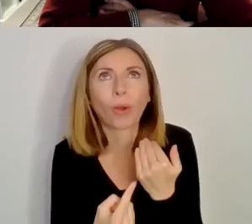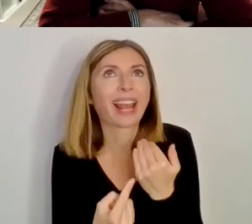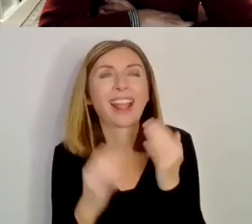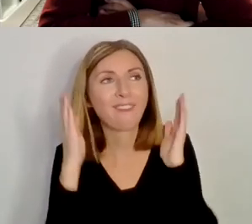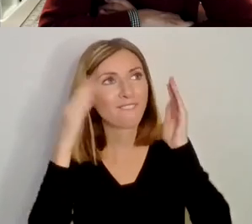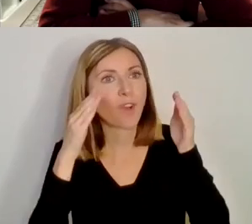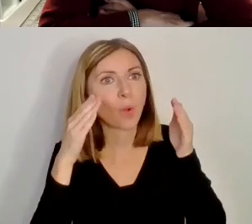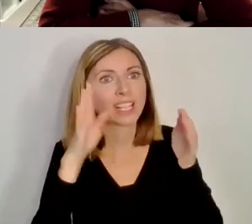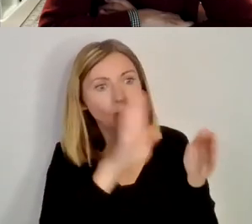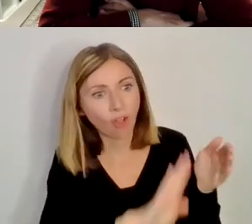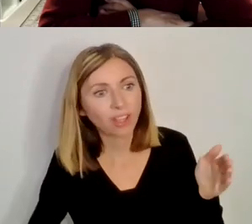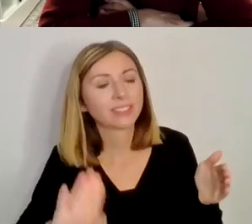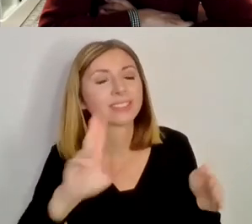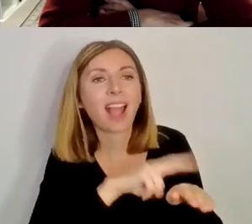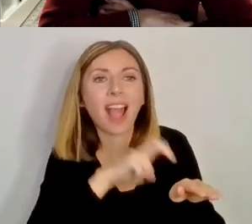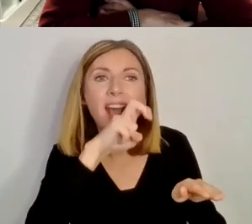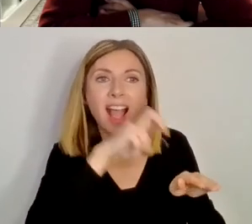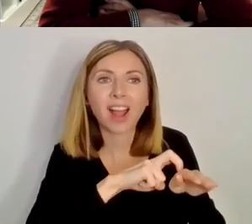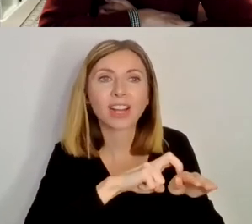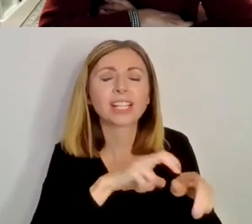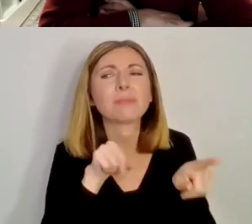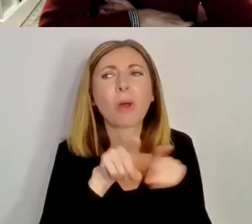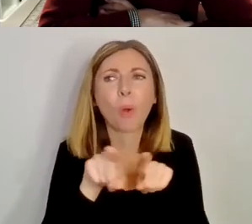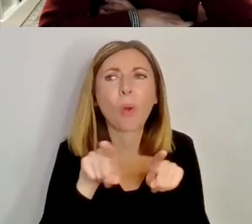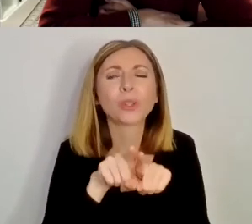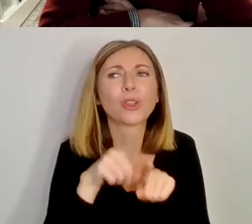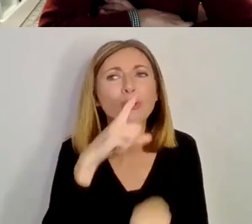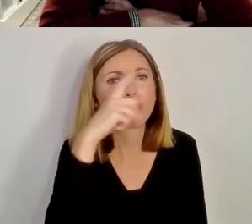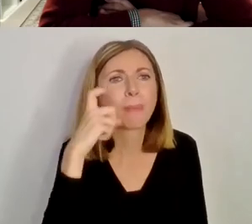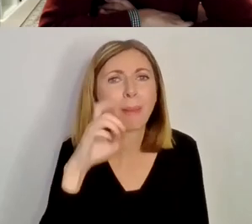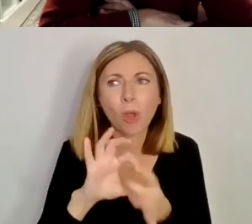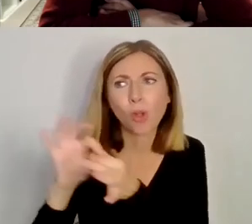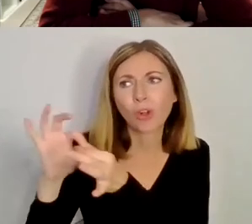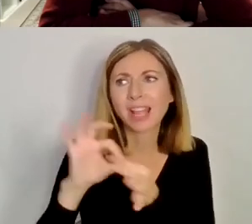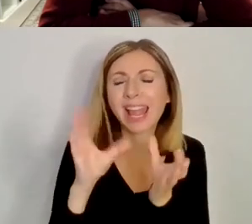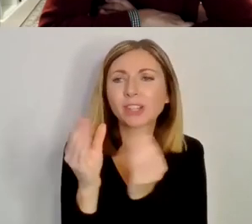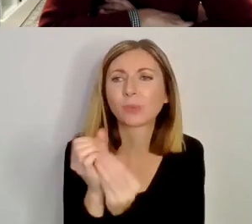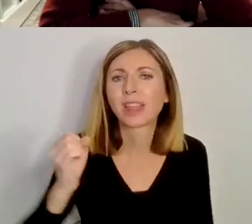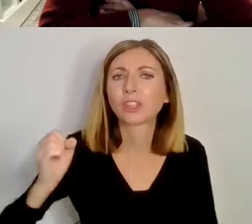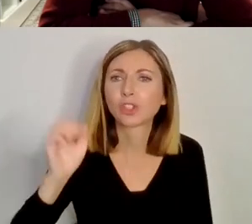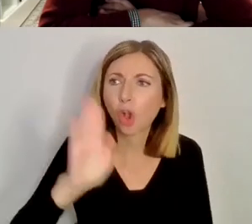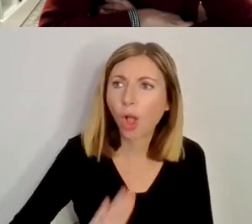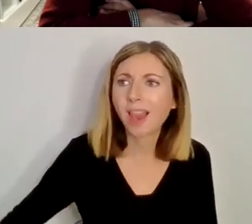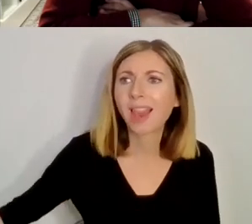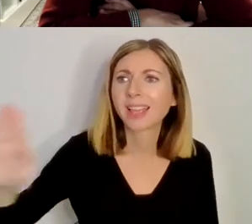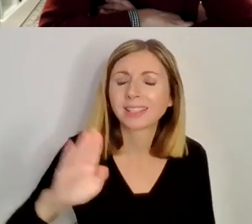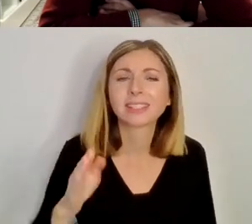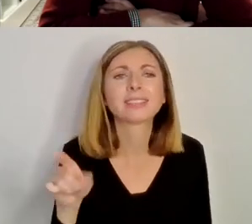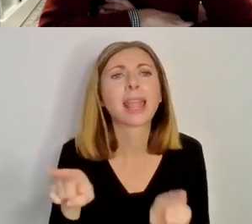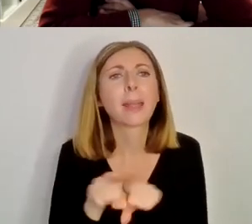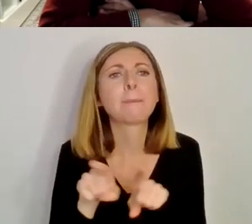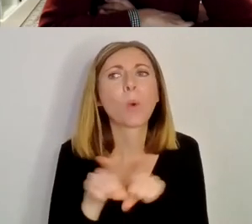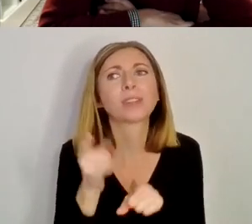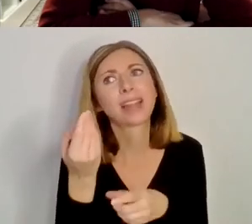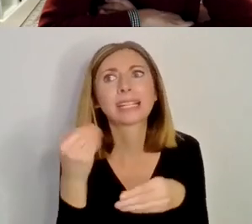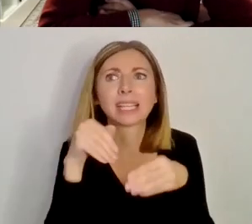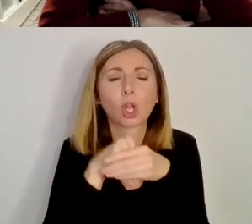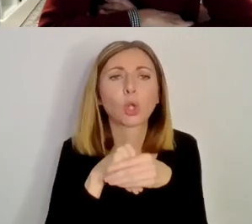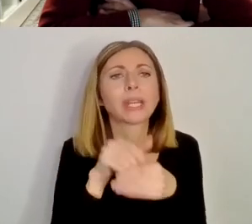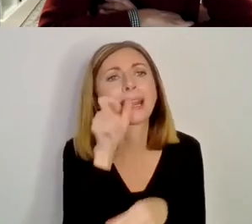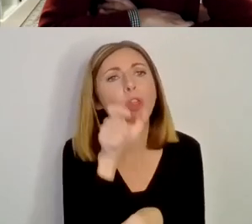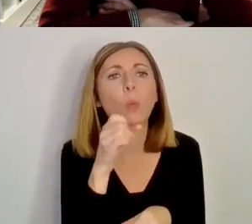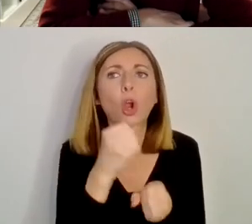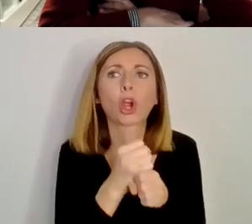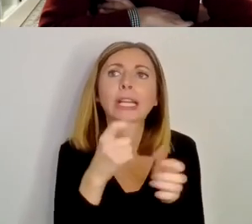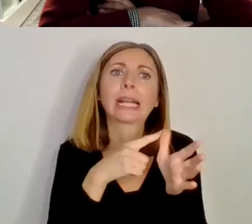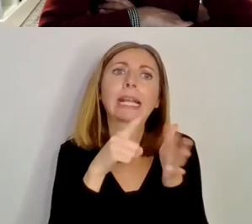area and the connections between the island. think that would be something that would be really positive to bring, um, definitely it's something that